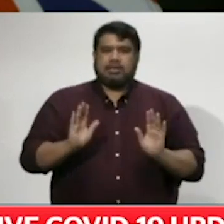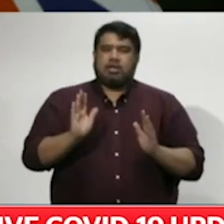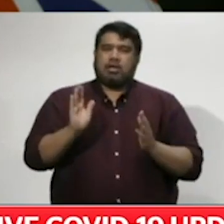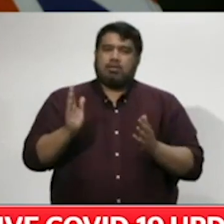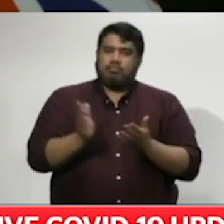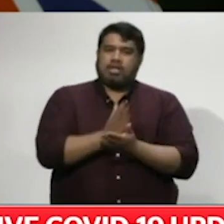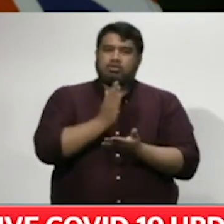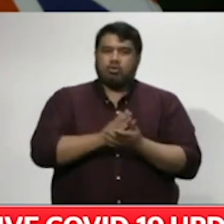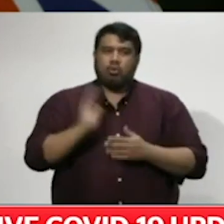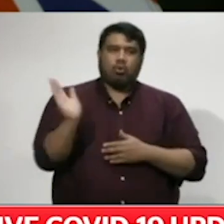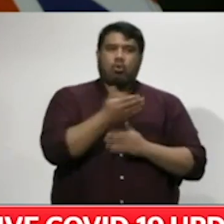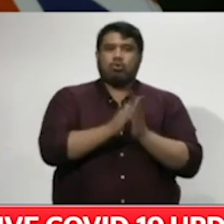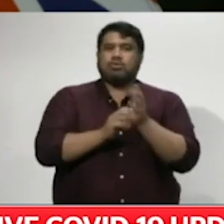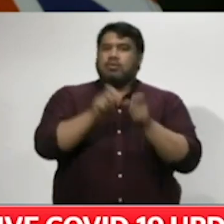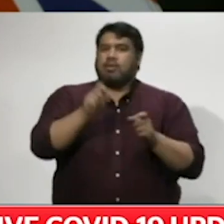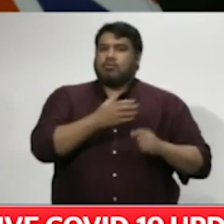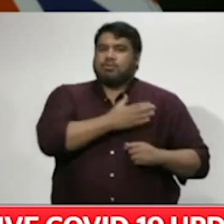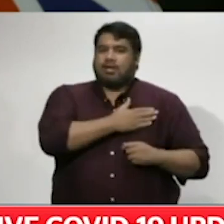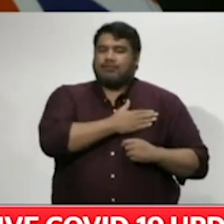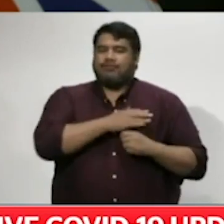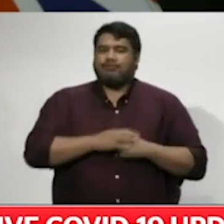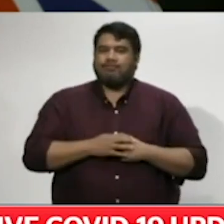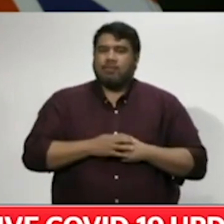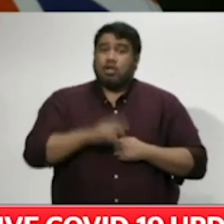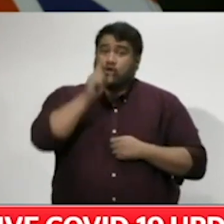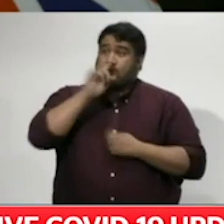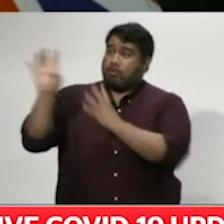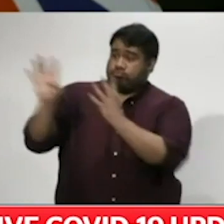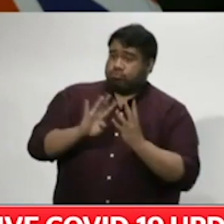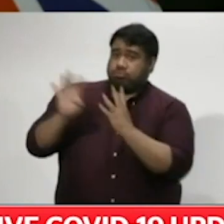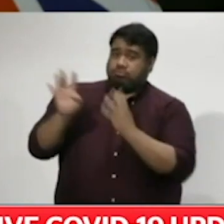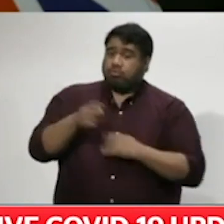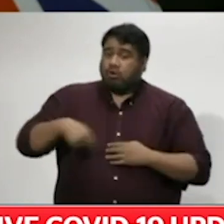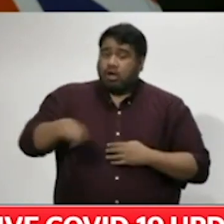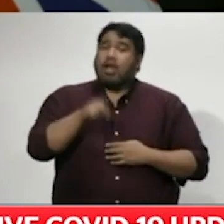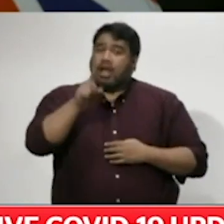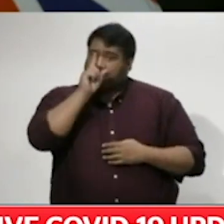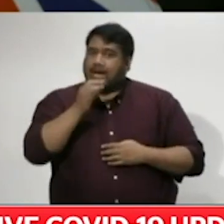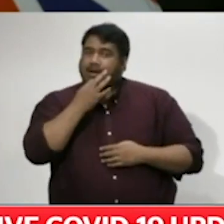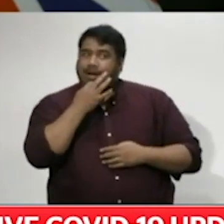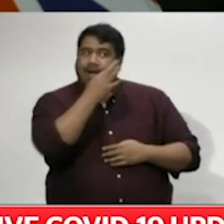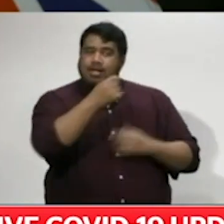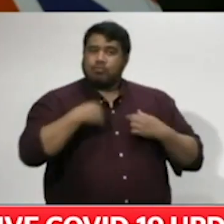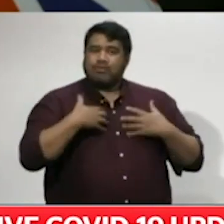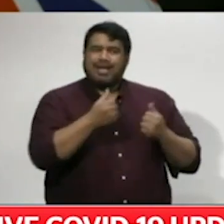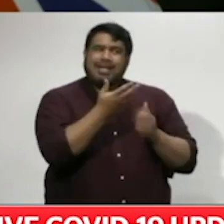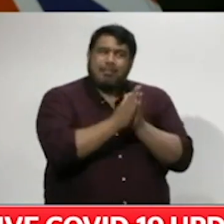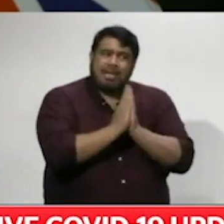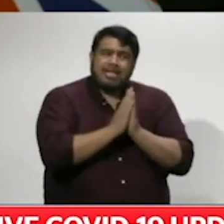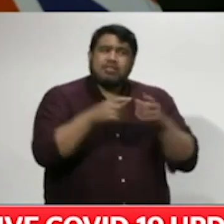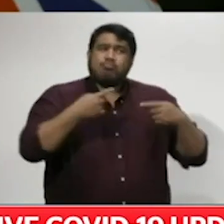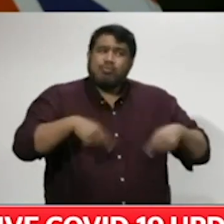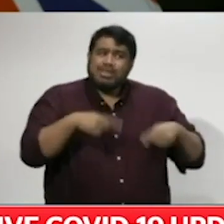There is, of course, a process for requesting an exemption, including on compassionate grounds and the Ministry has, to date, received